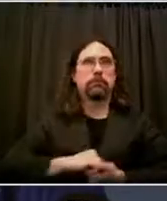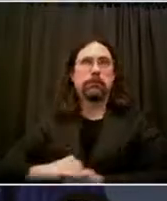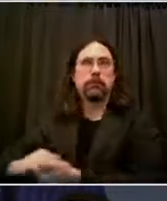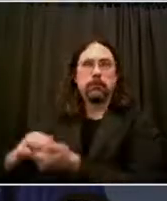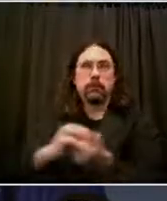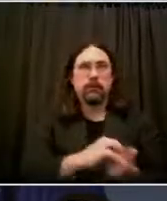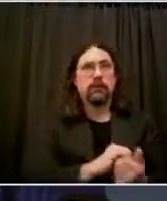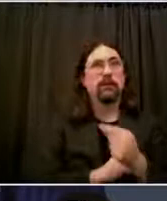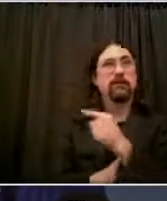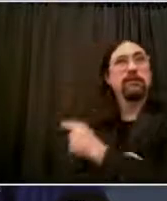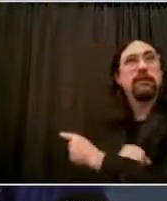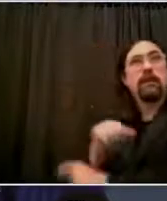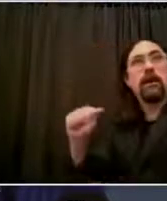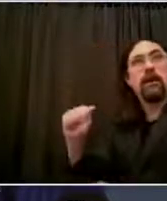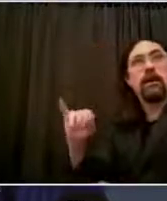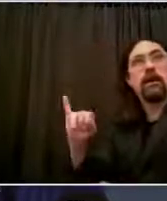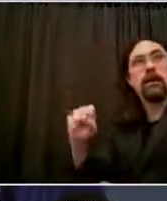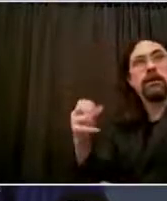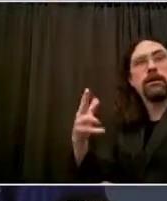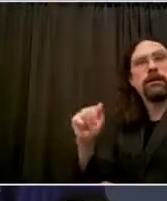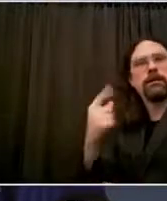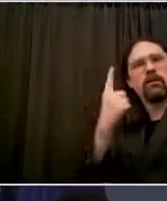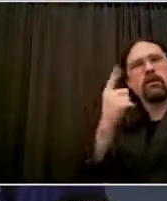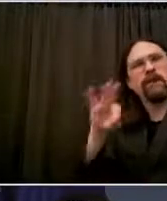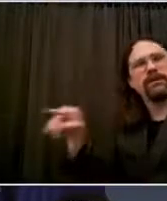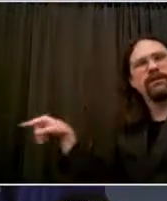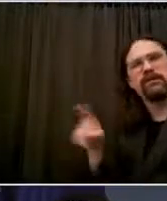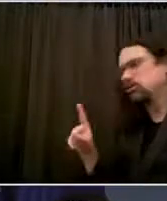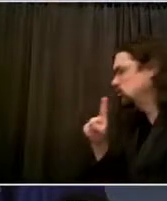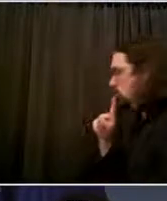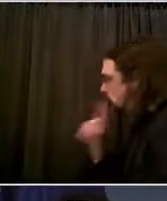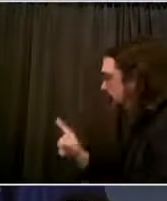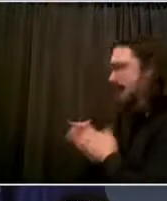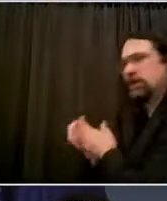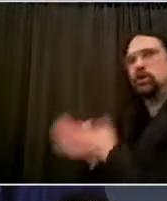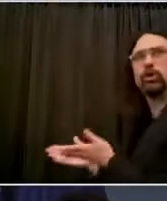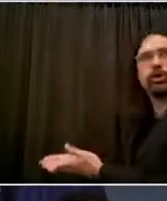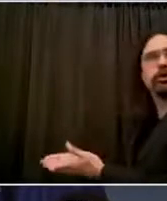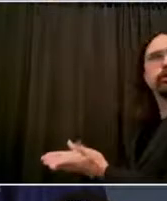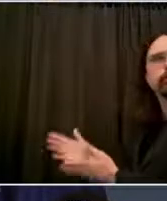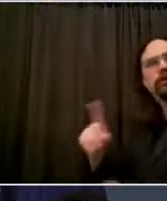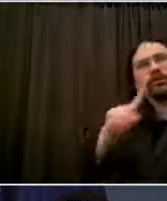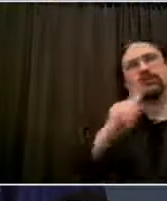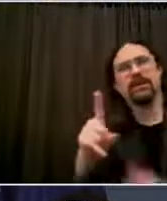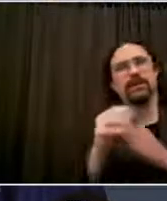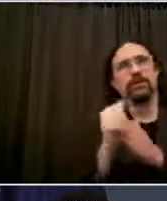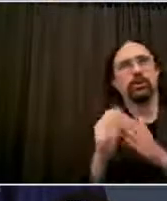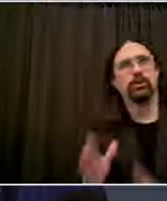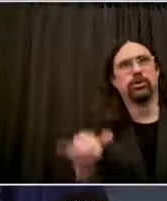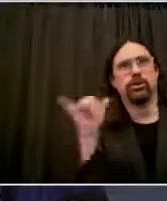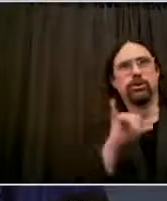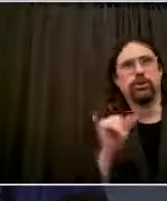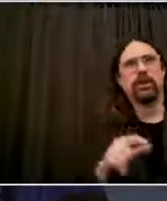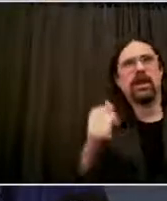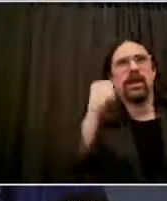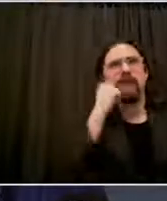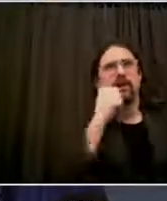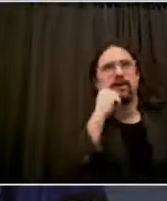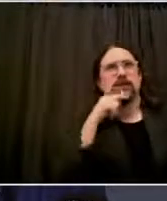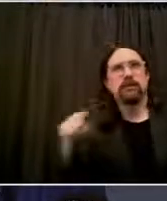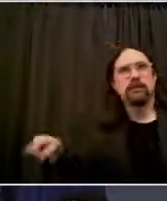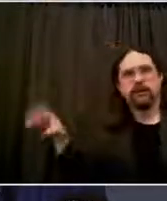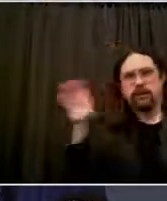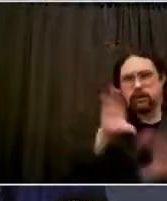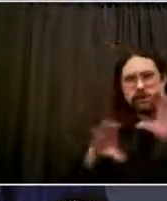is proving every day that there's a better way. I want to thank you, we have more we're going to do together. I'll conclude this section by saying